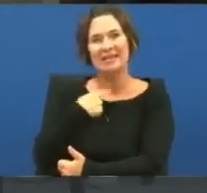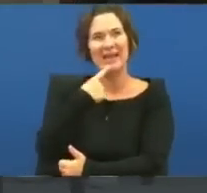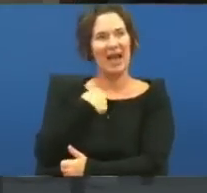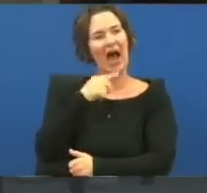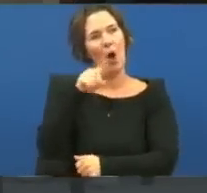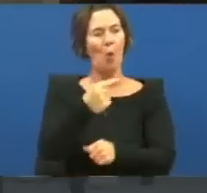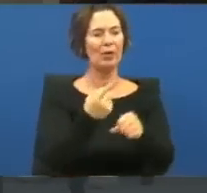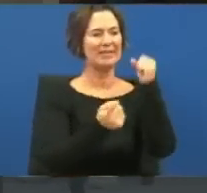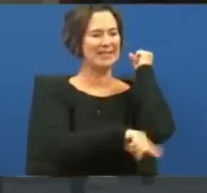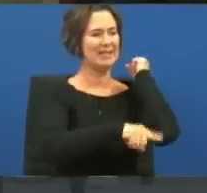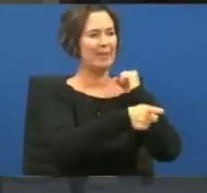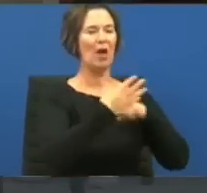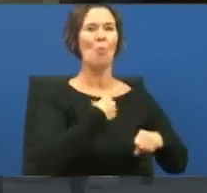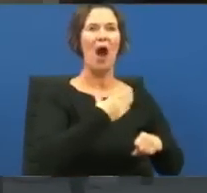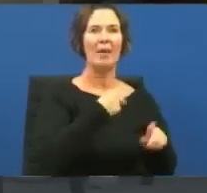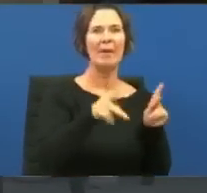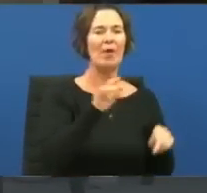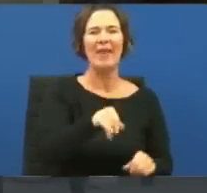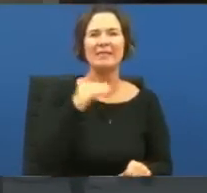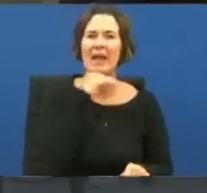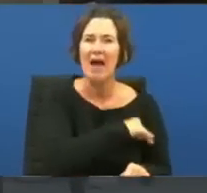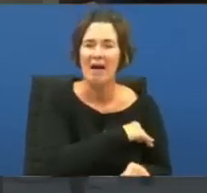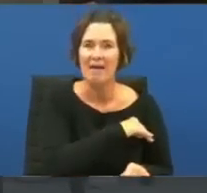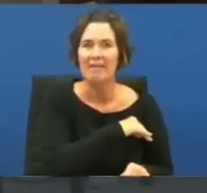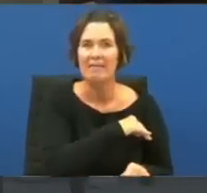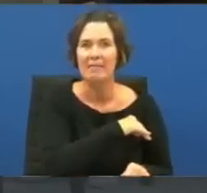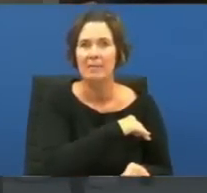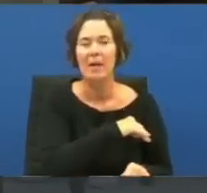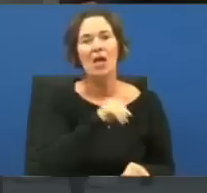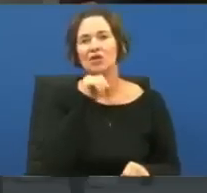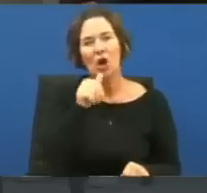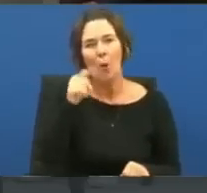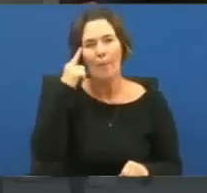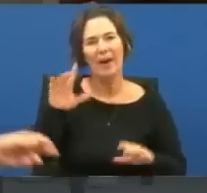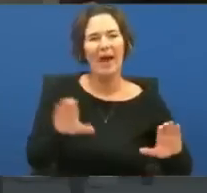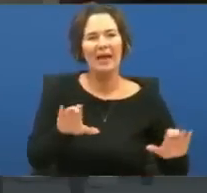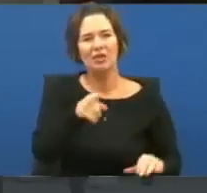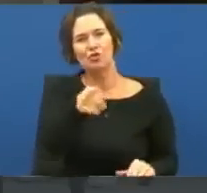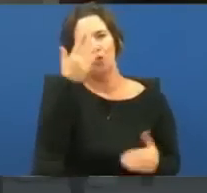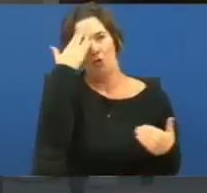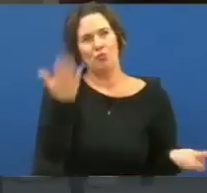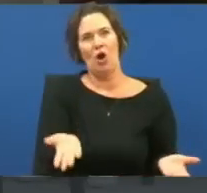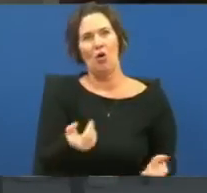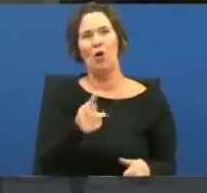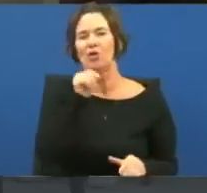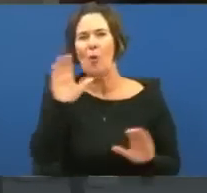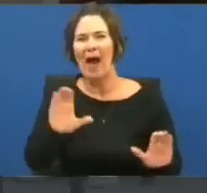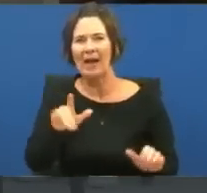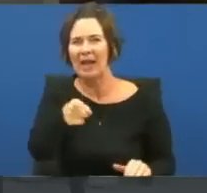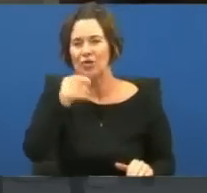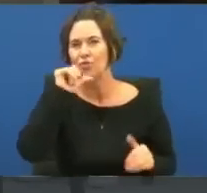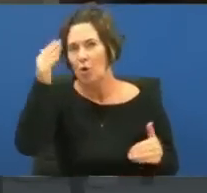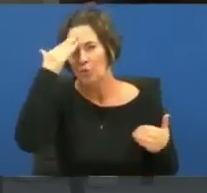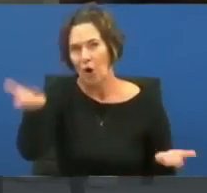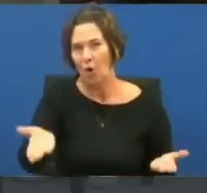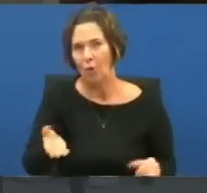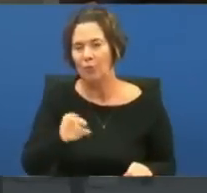white folks, which is a lie. Don't pretend like you don't know that. Don't pretend like you don't know that.